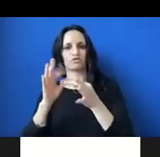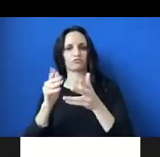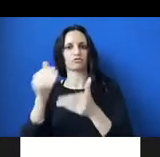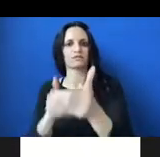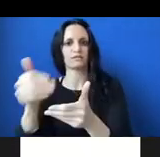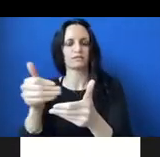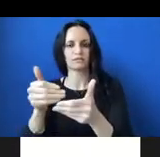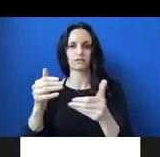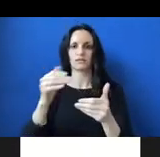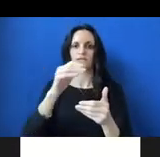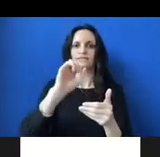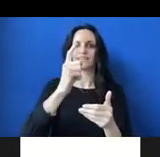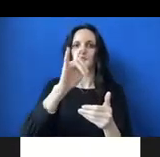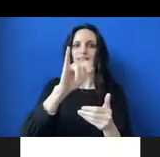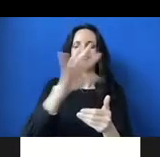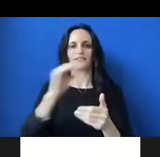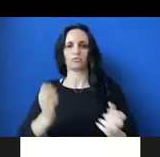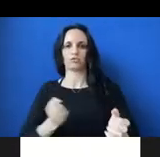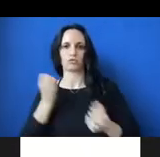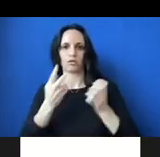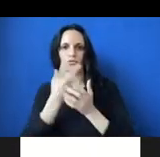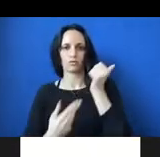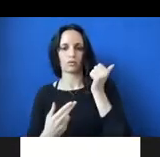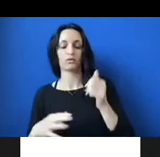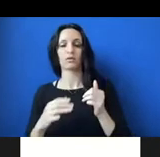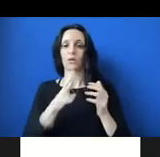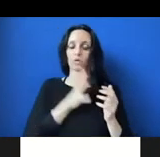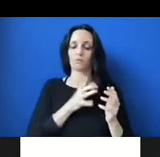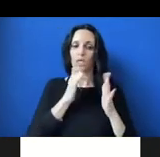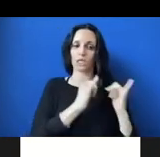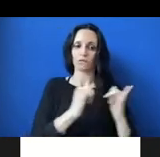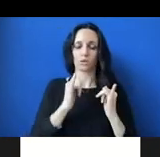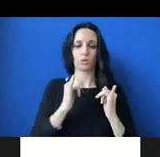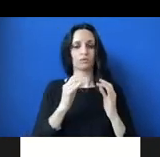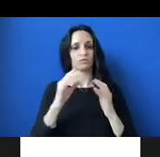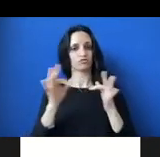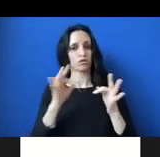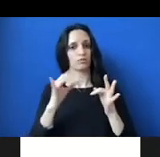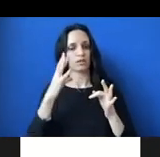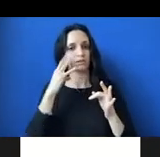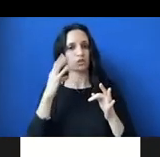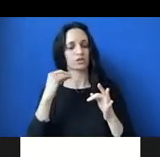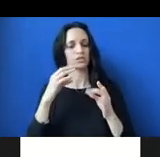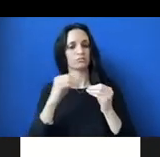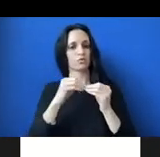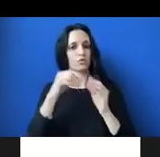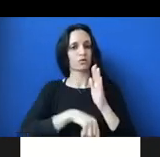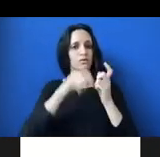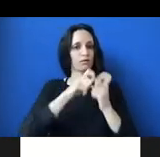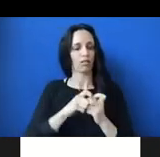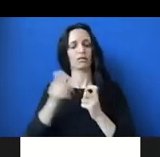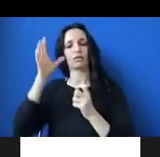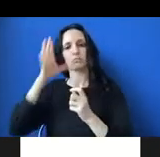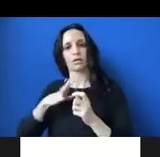sexually and emotionally. And while the woman I interviewed described these experiences in more detail, the men I interviewed,